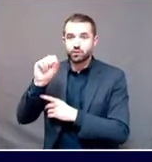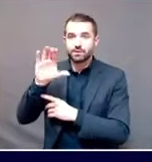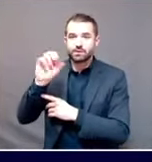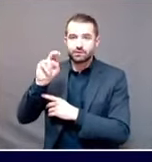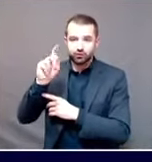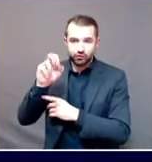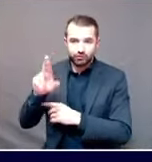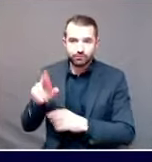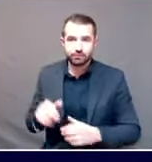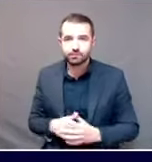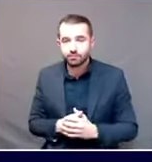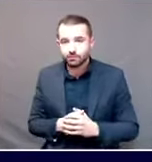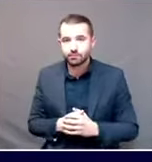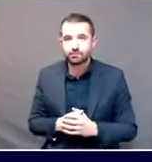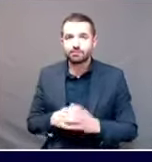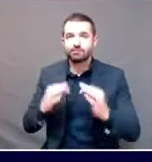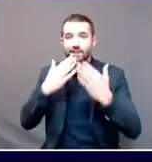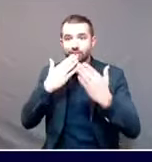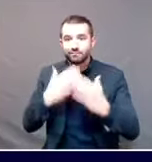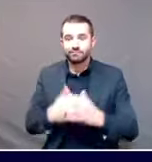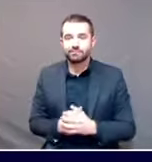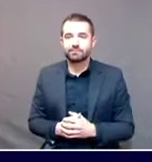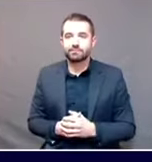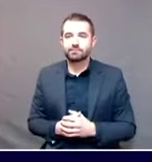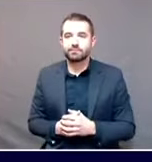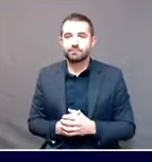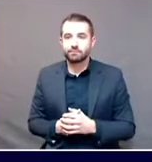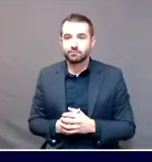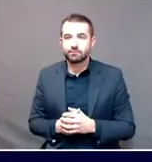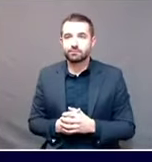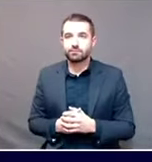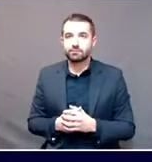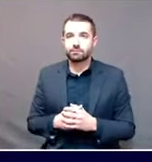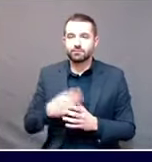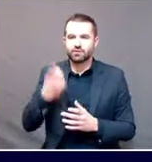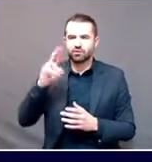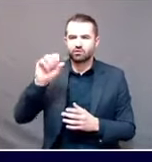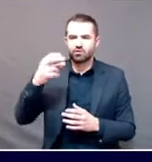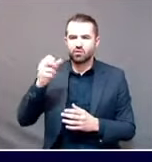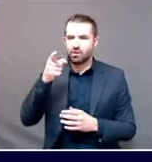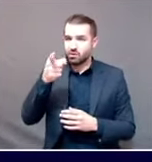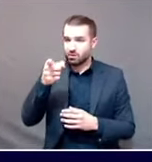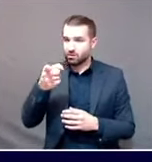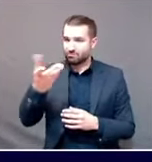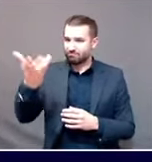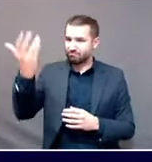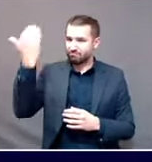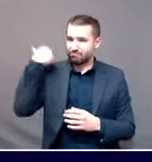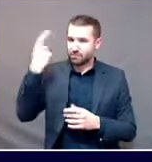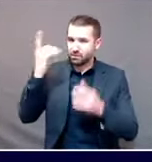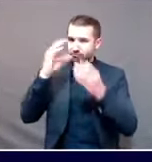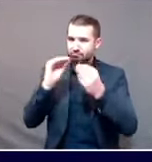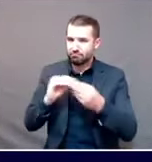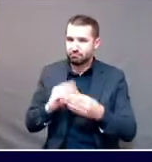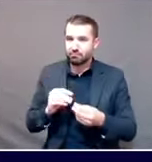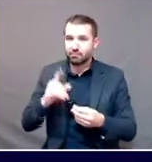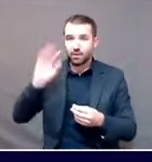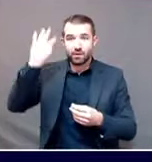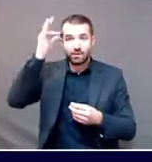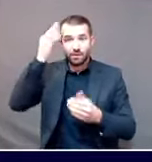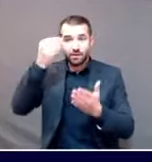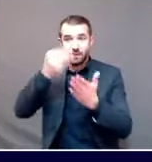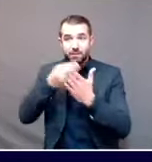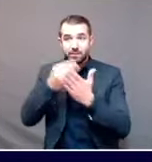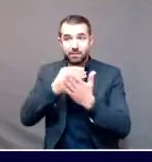Thank you very much. Talk to showing the past. You've talked about the need for federal funding to distribute the